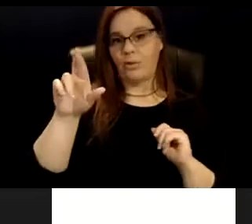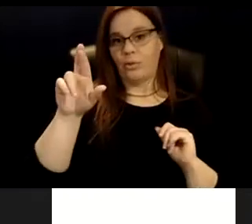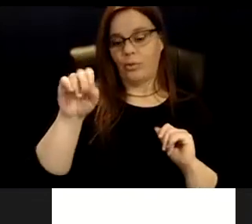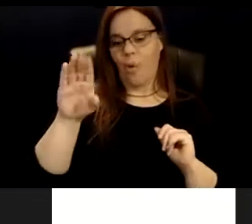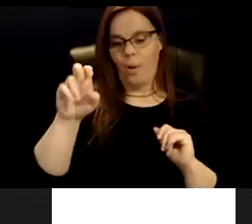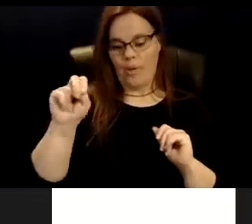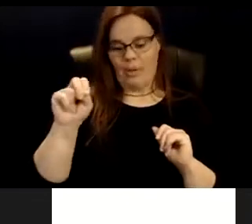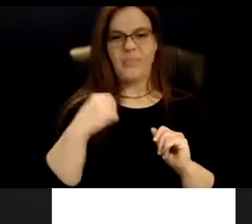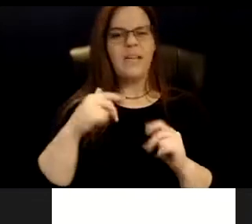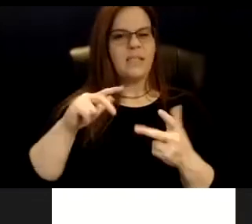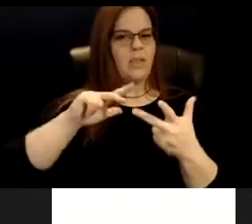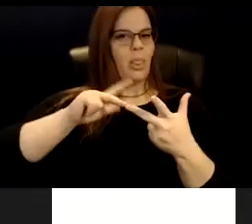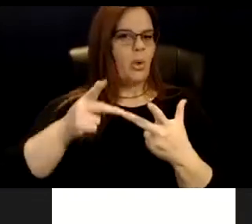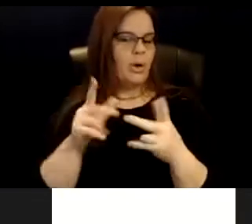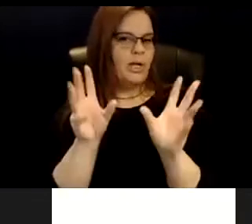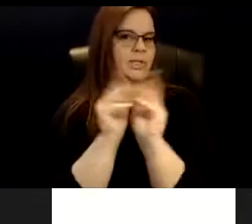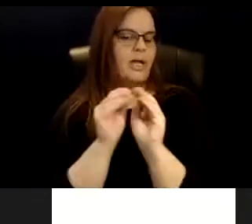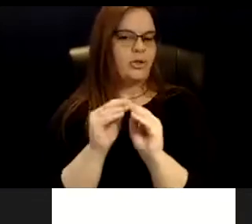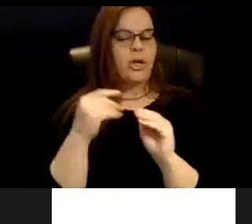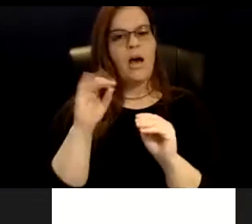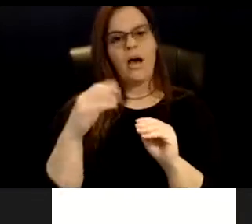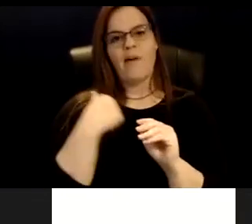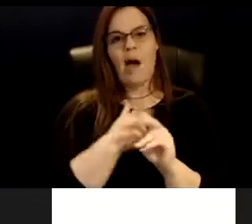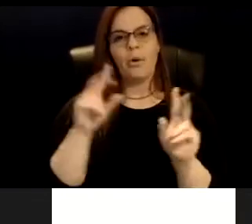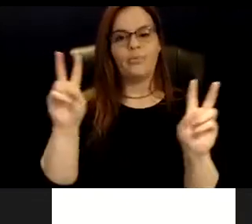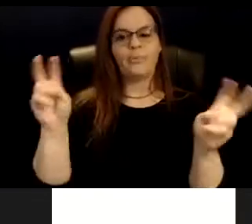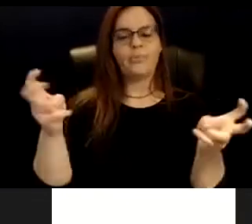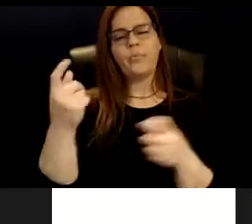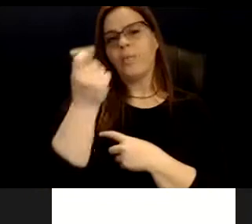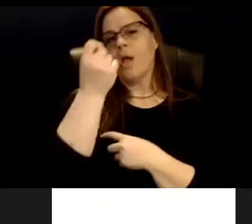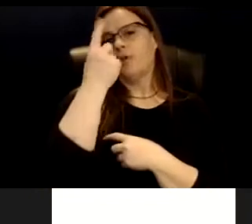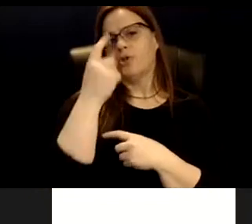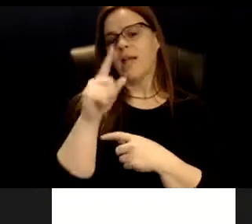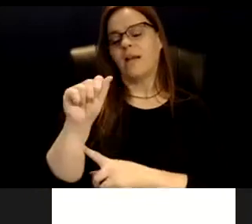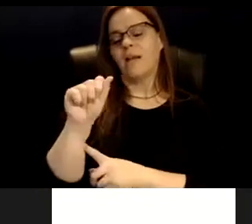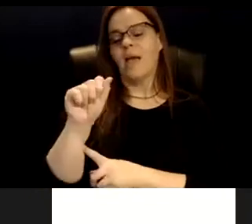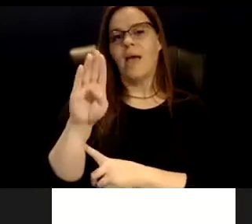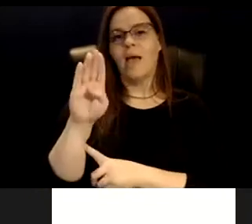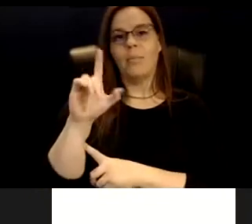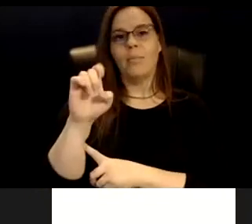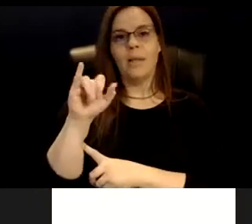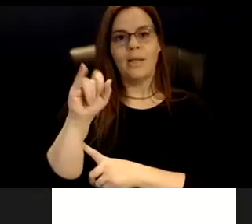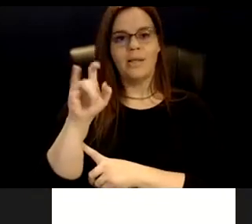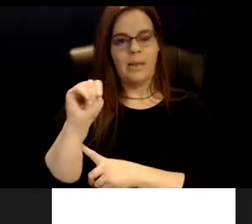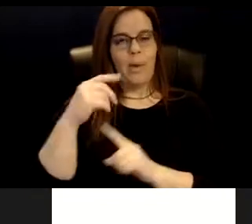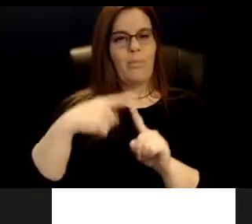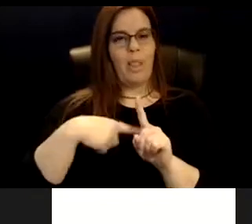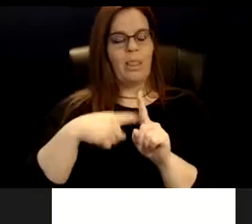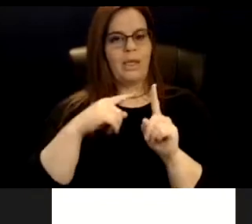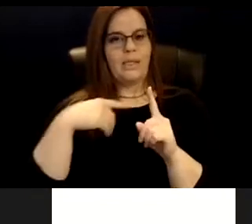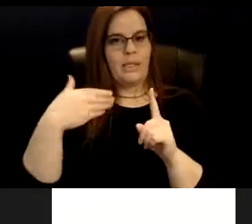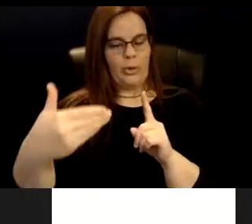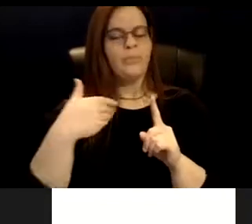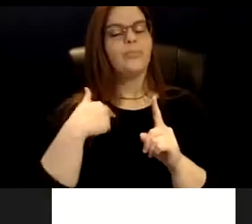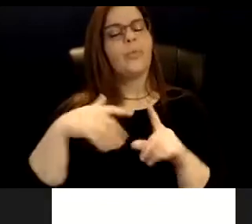is actually the third session of our Understanding Ableism monthly series. These events are hosted by the King County